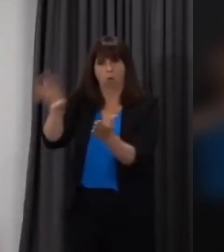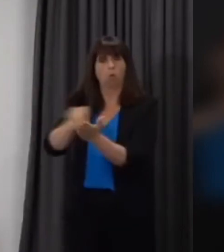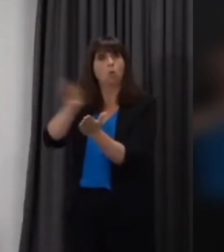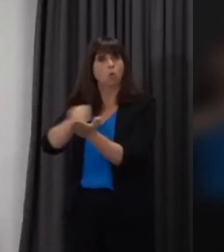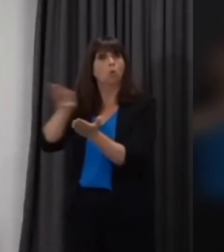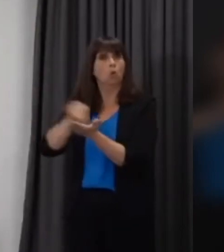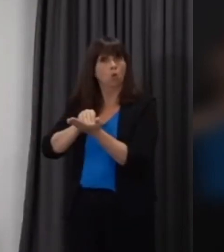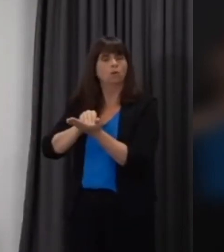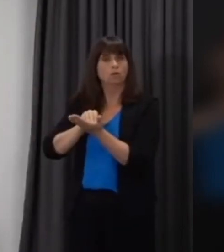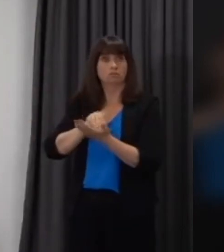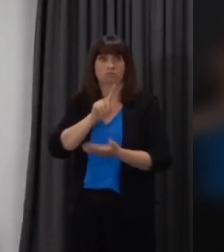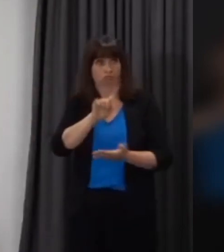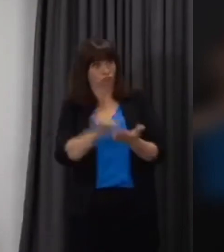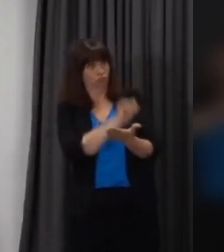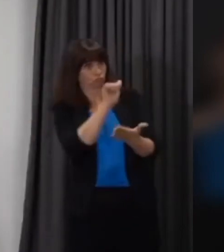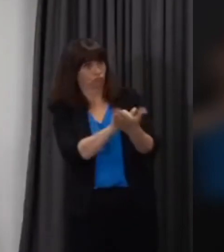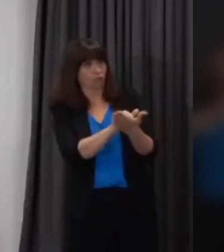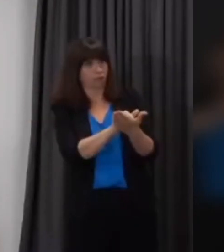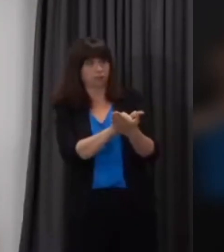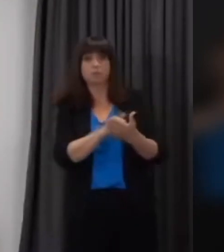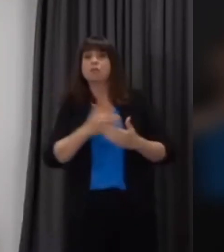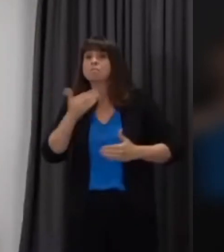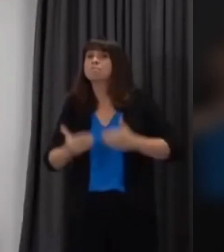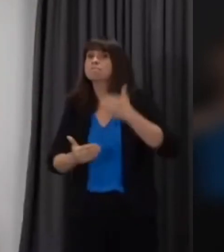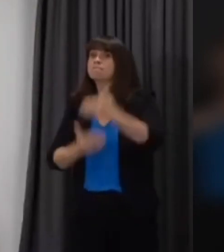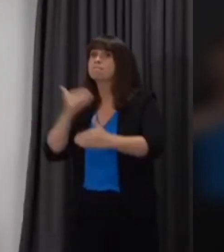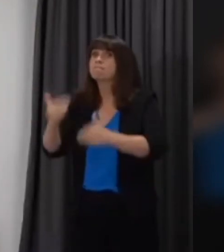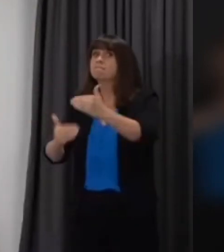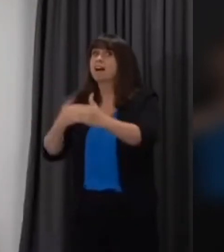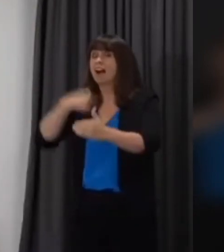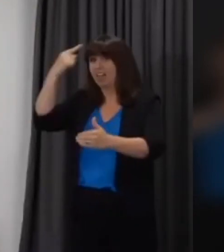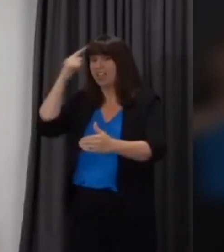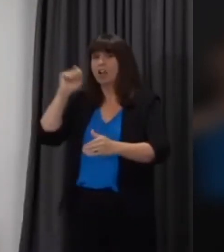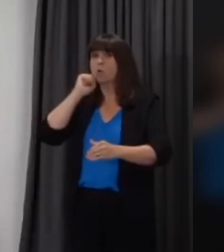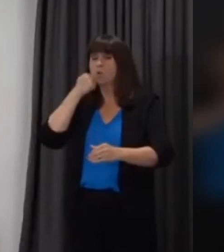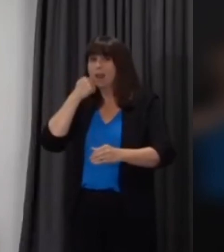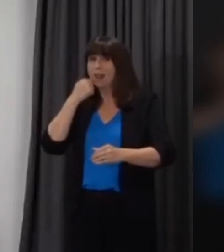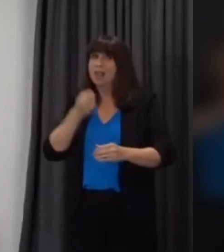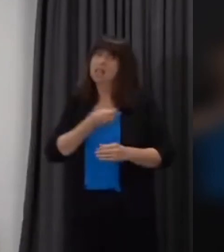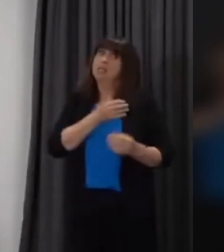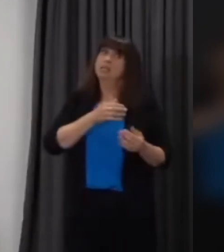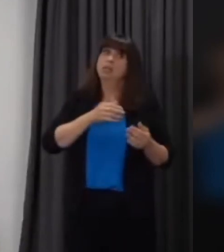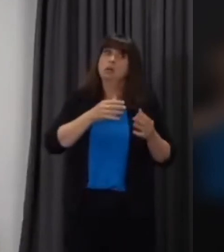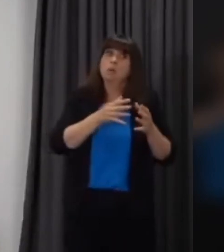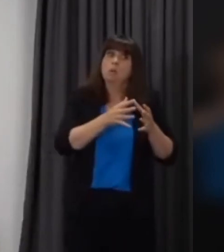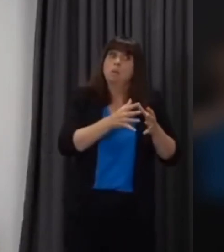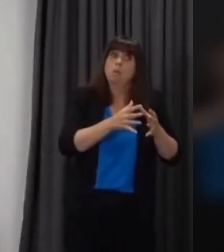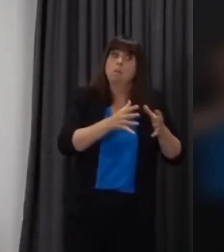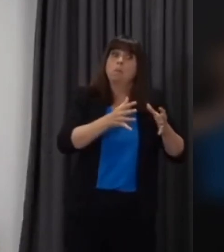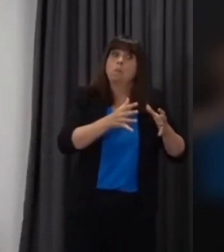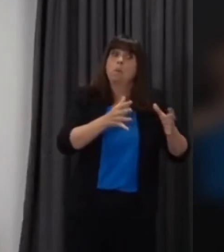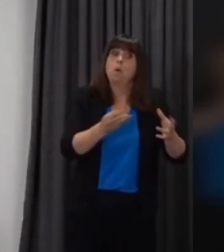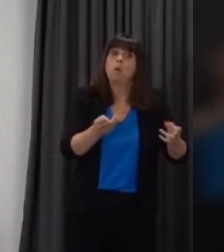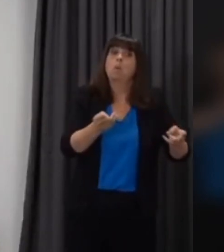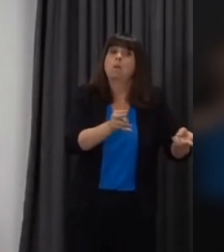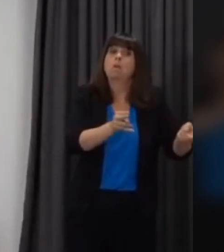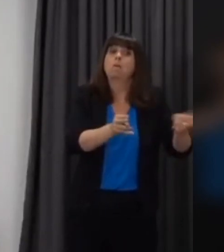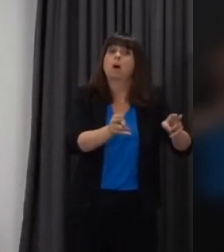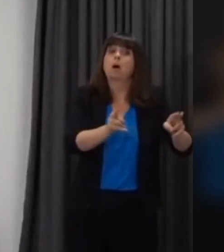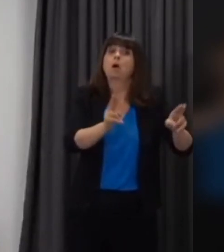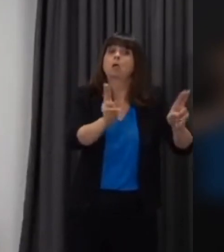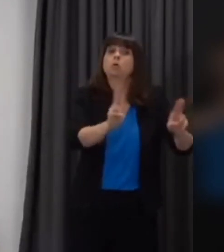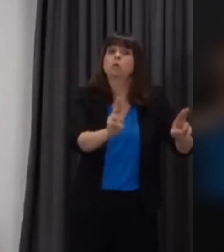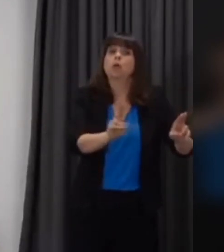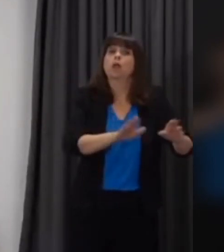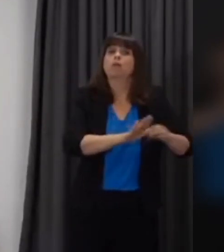as we move forward we will continue to see a blend of traditional classroom approaches when we can get more children back to school but digital